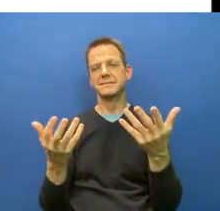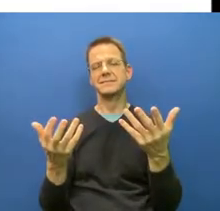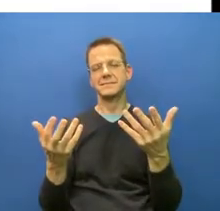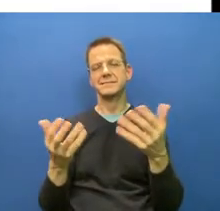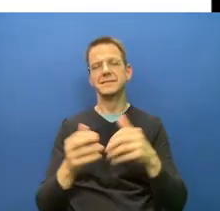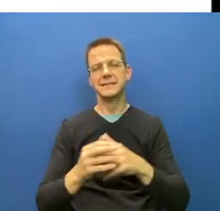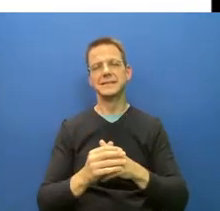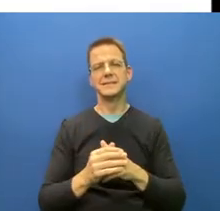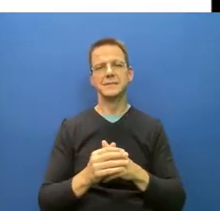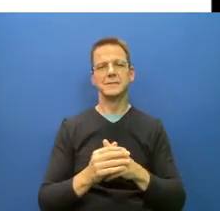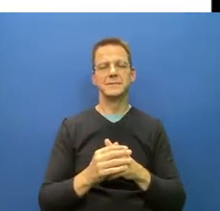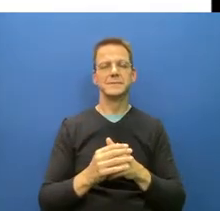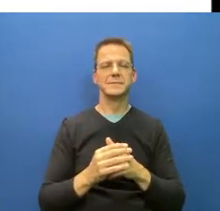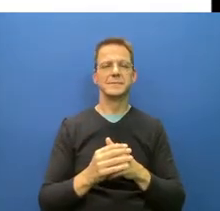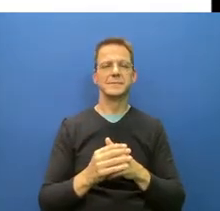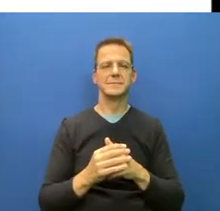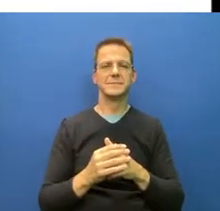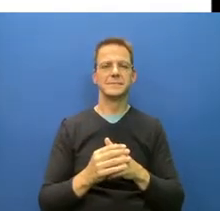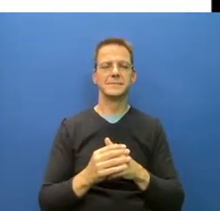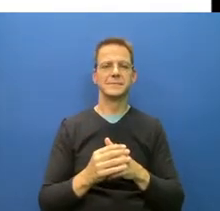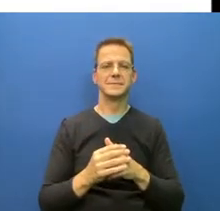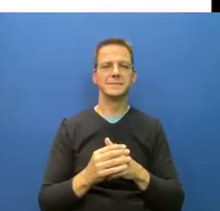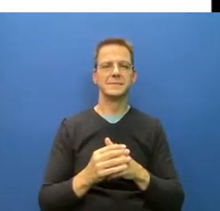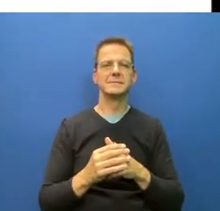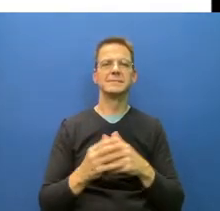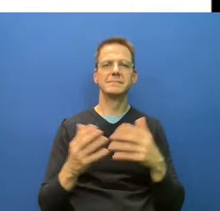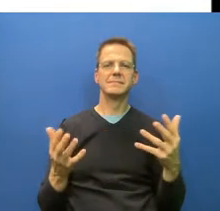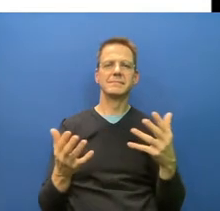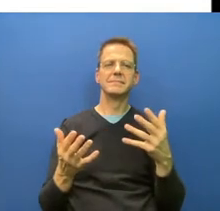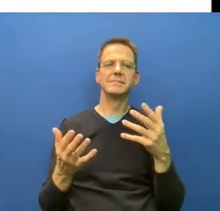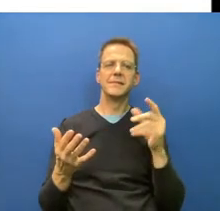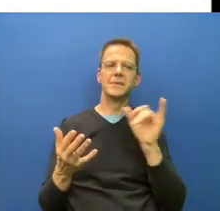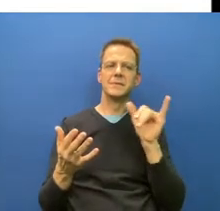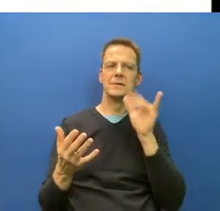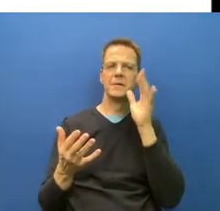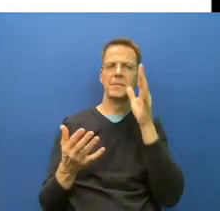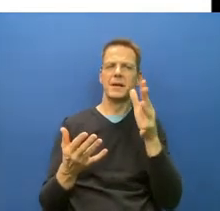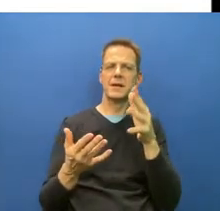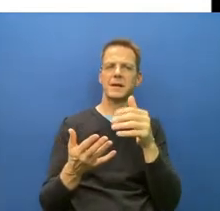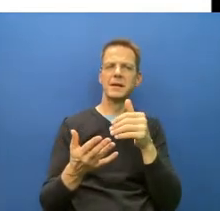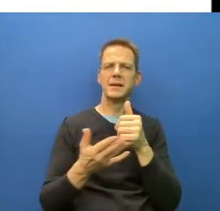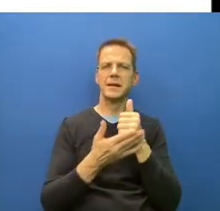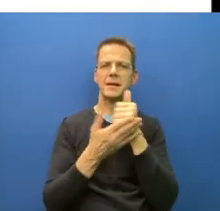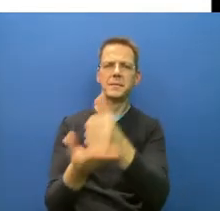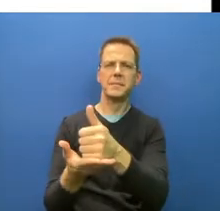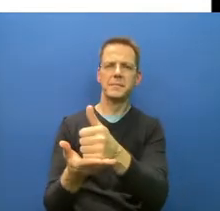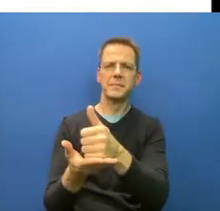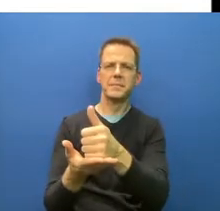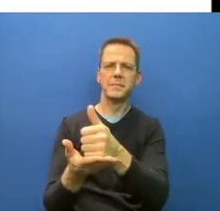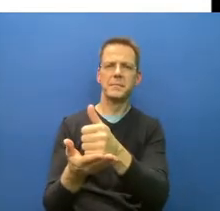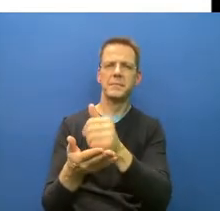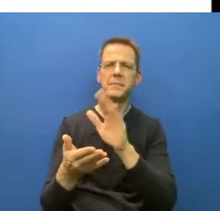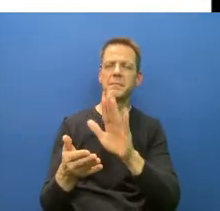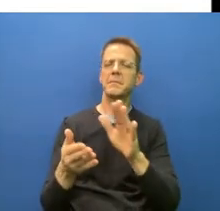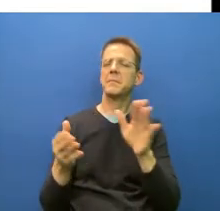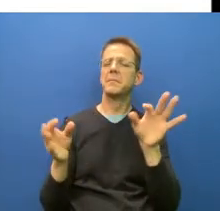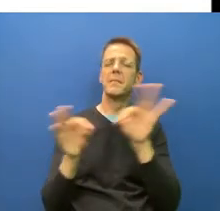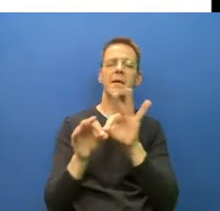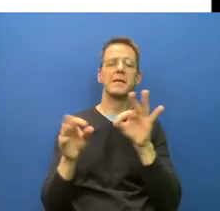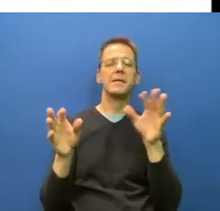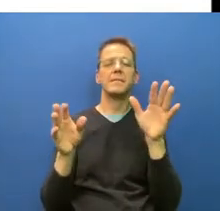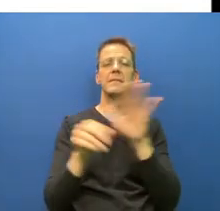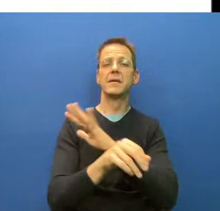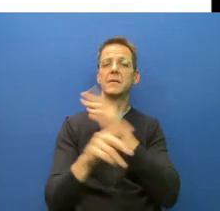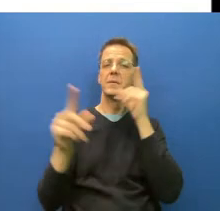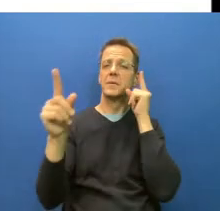Overall, like the true goal will be, you know, a true sterilizing vaccine. It could be that this is the case after the third dose. If the high levels